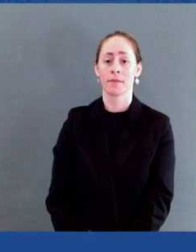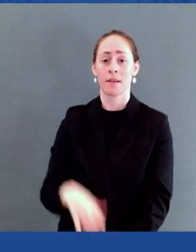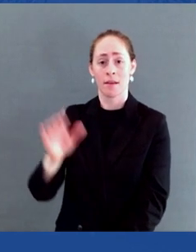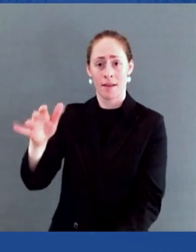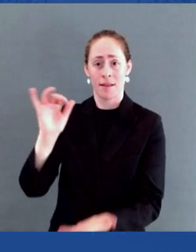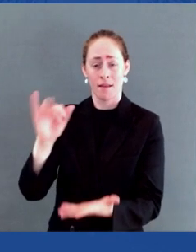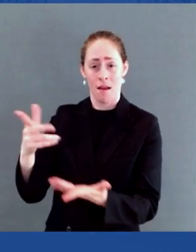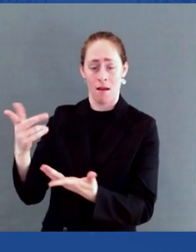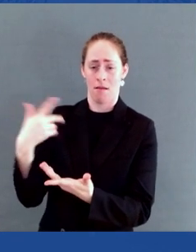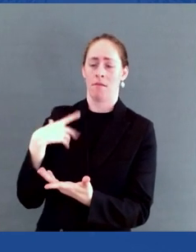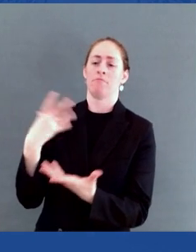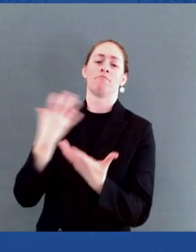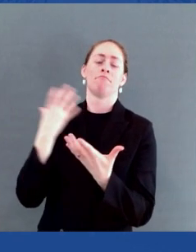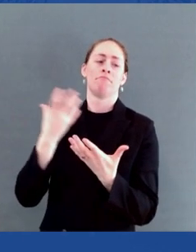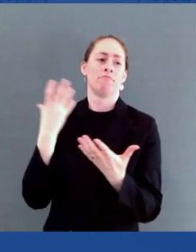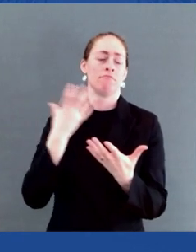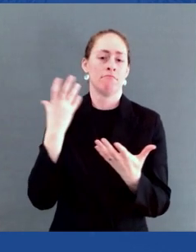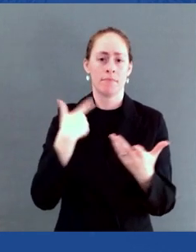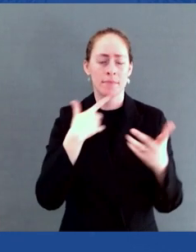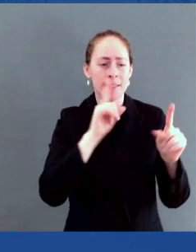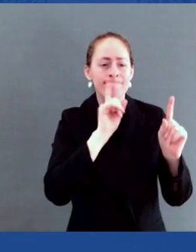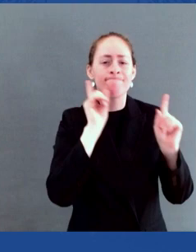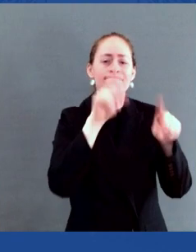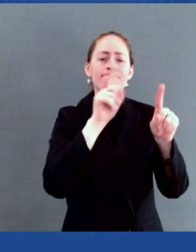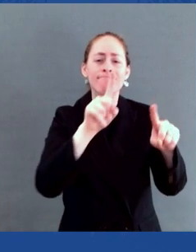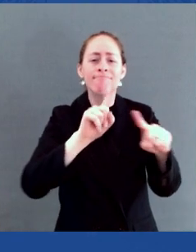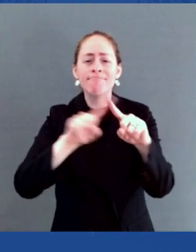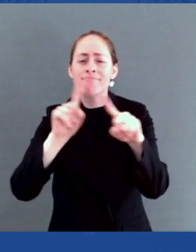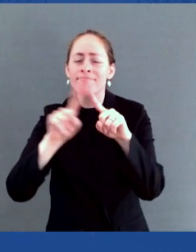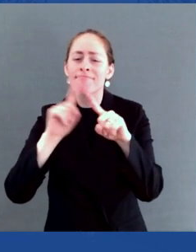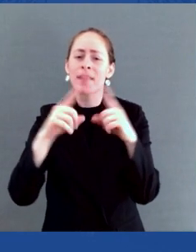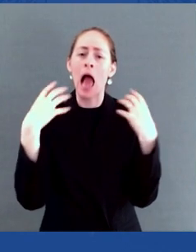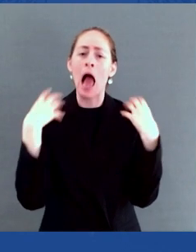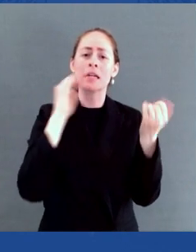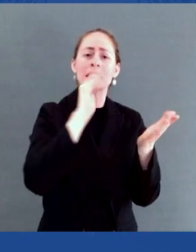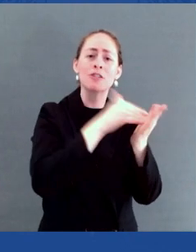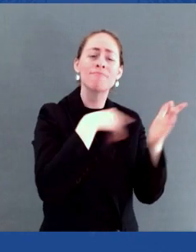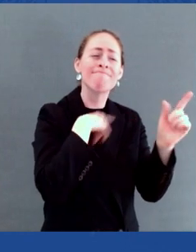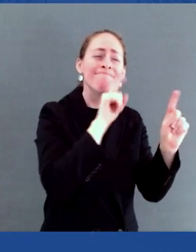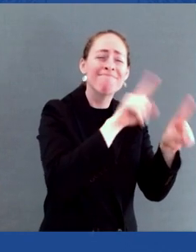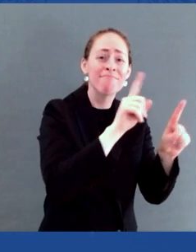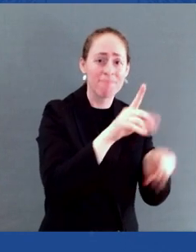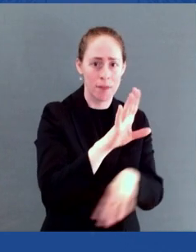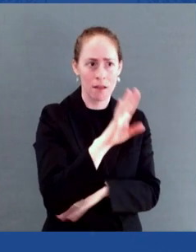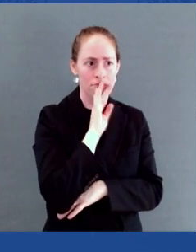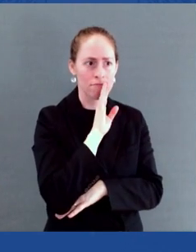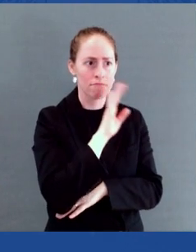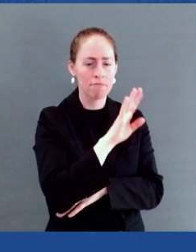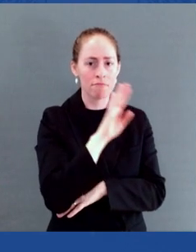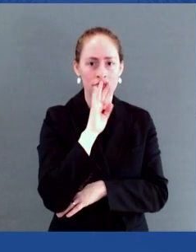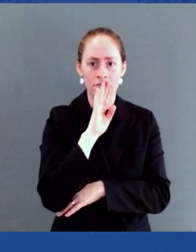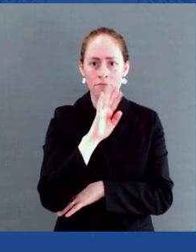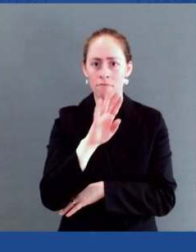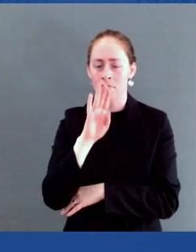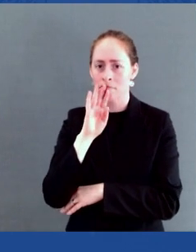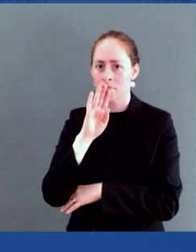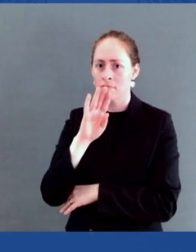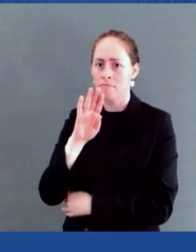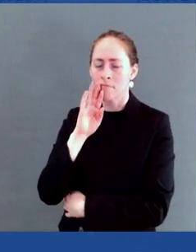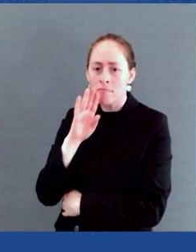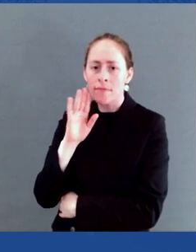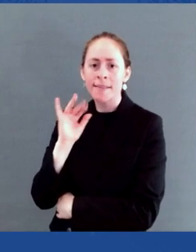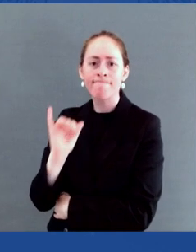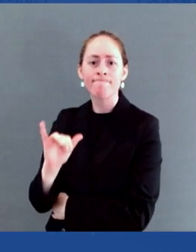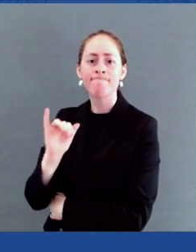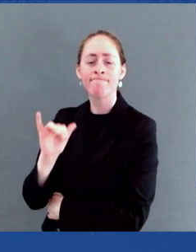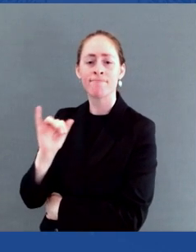Those experiences and her words inspired me to turn True Evolution into a direct service provider for the LGBTQ community, including those